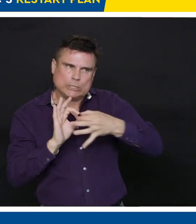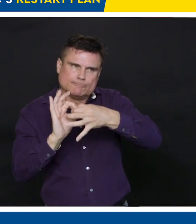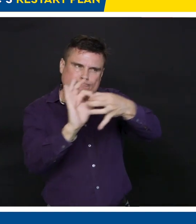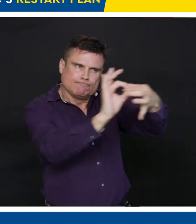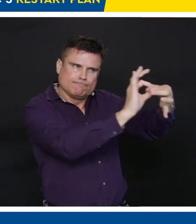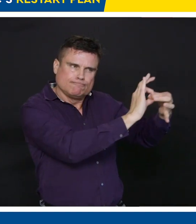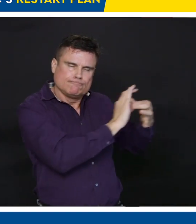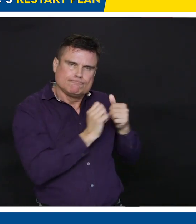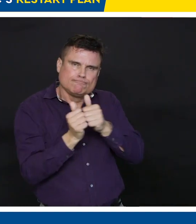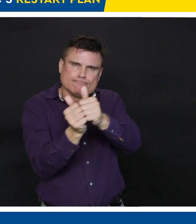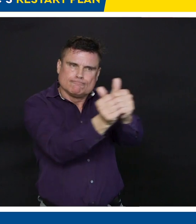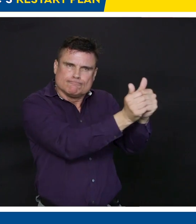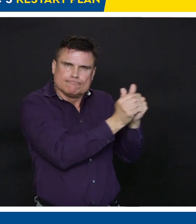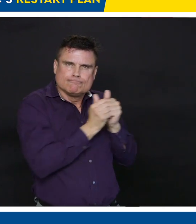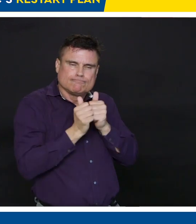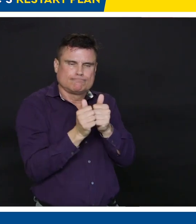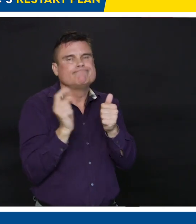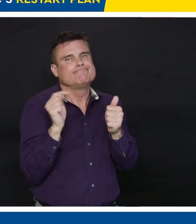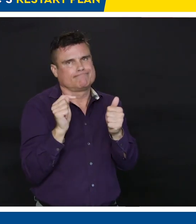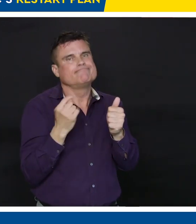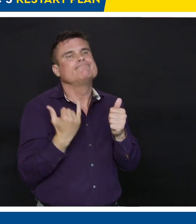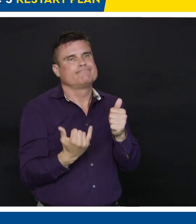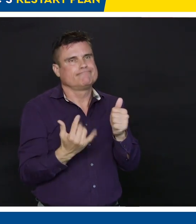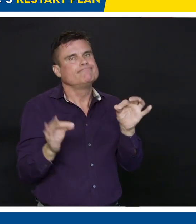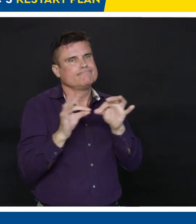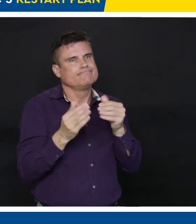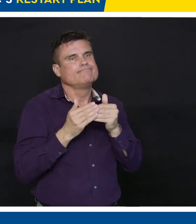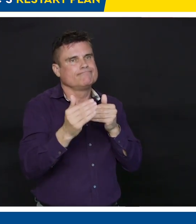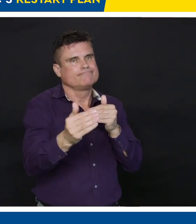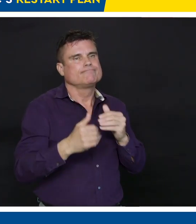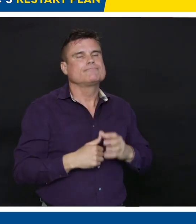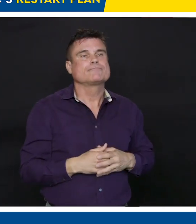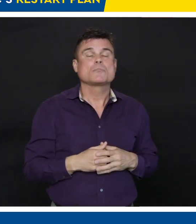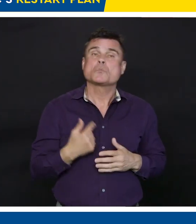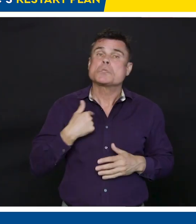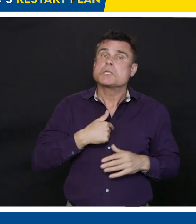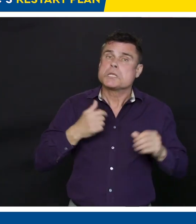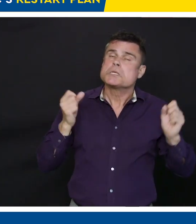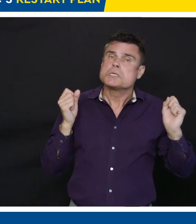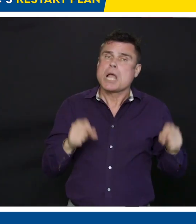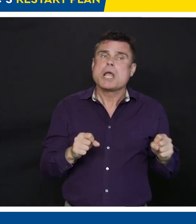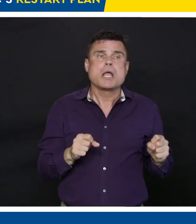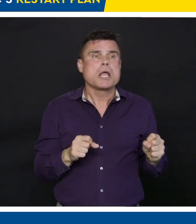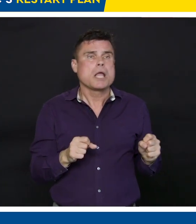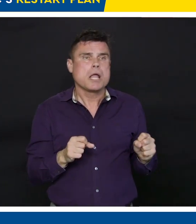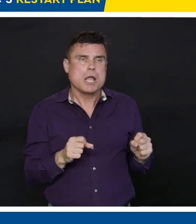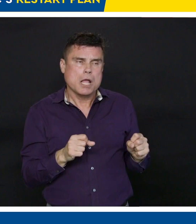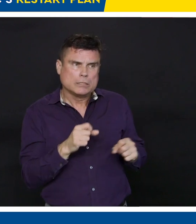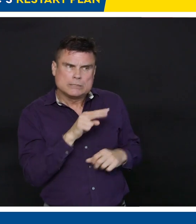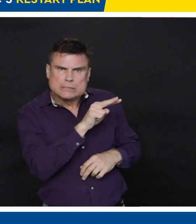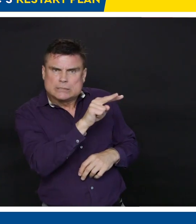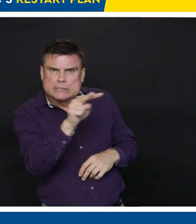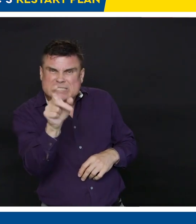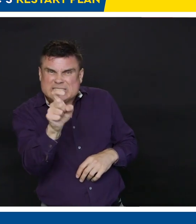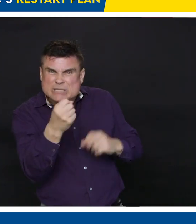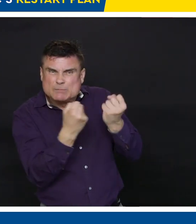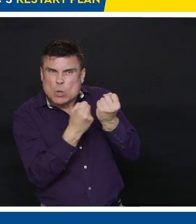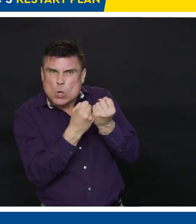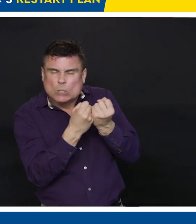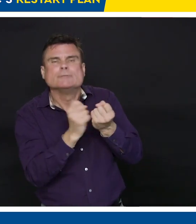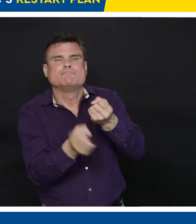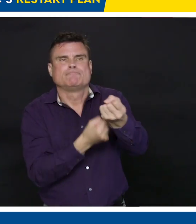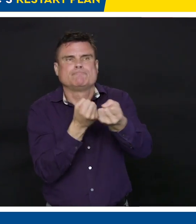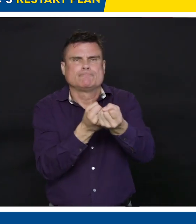officials, of course, we can start to set that up. That's one of the roles and functions of MLA's offices. They're nonpartisan offices.